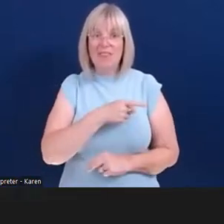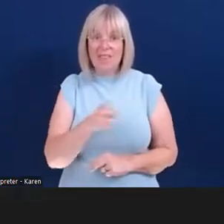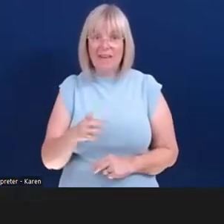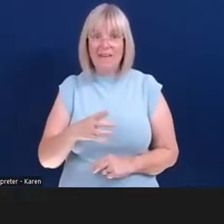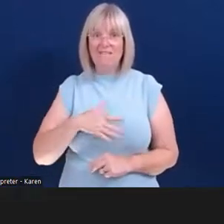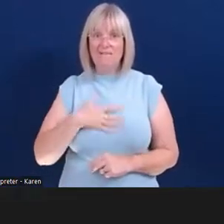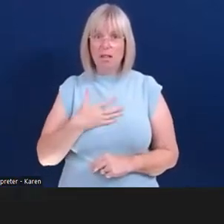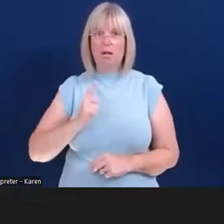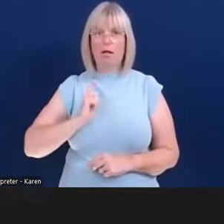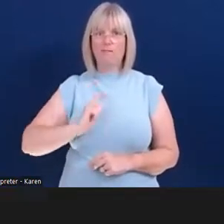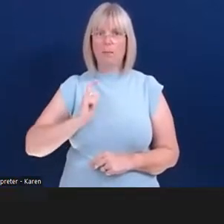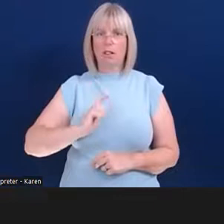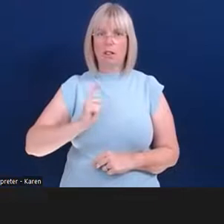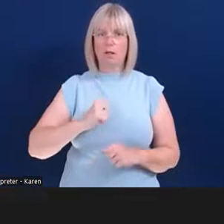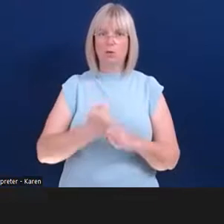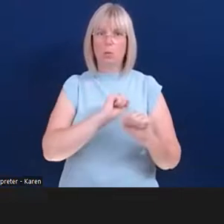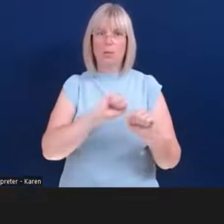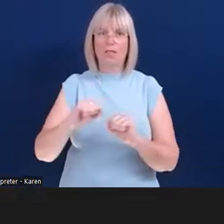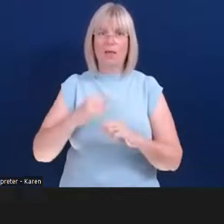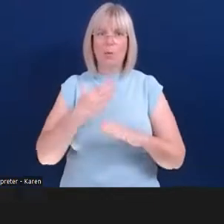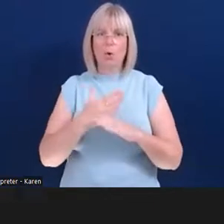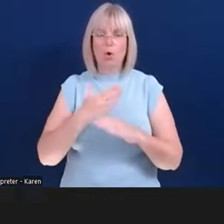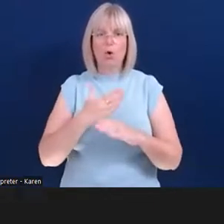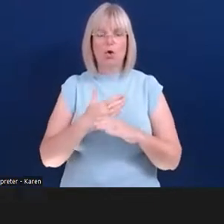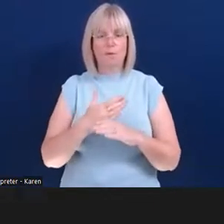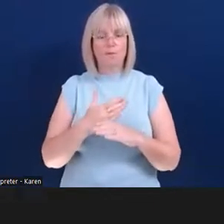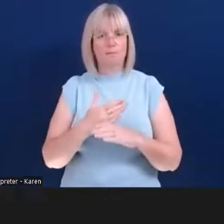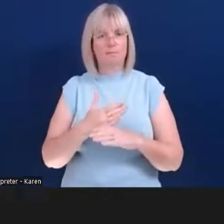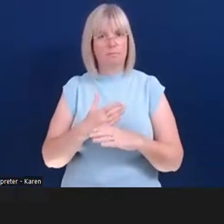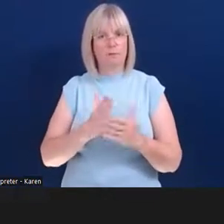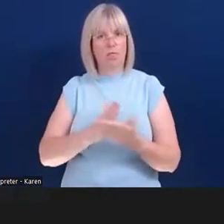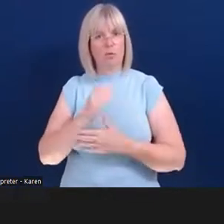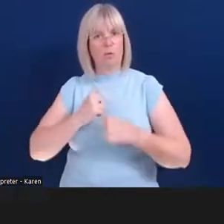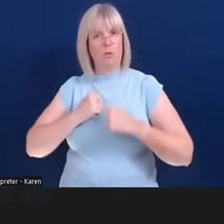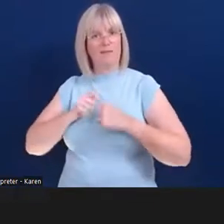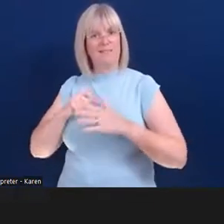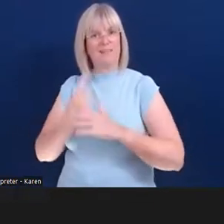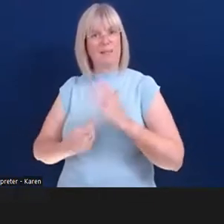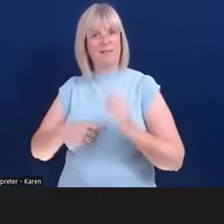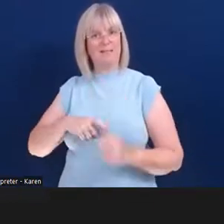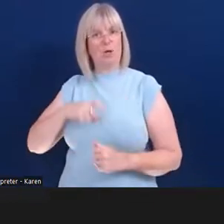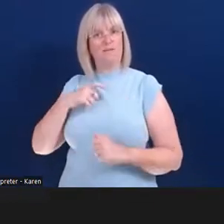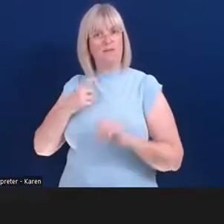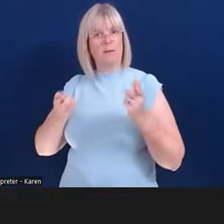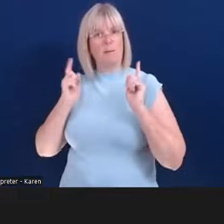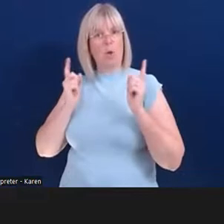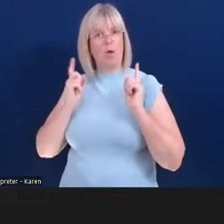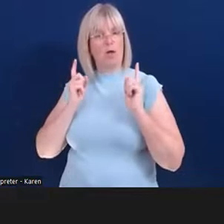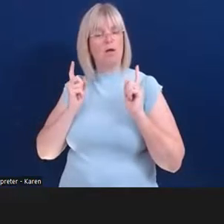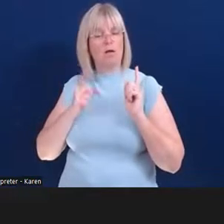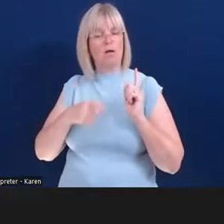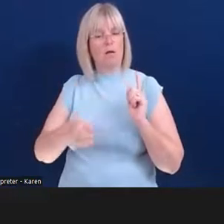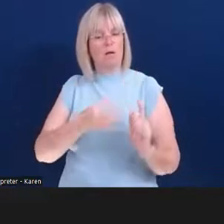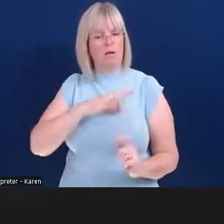carry out their duties, through being part of a disability confident employer, you will be, you will see the reap the